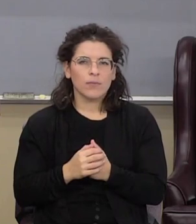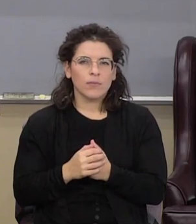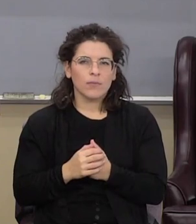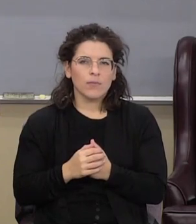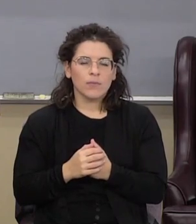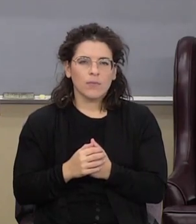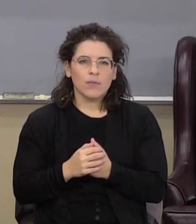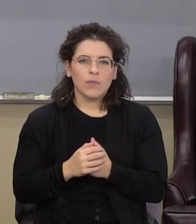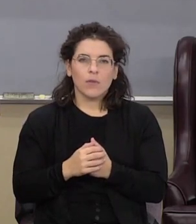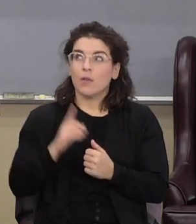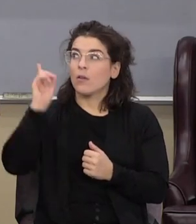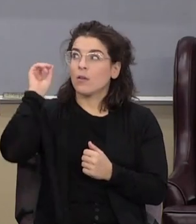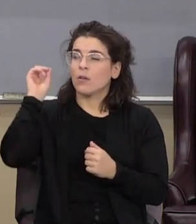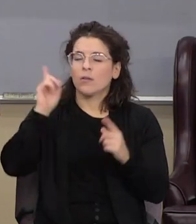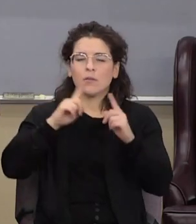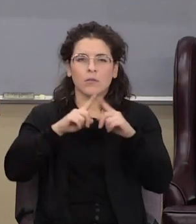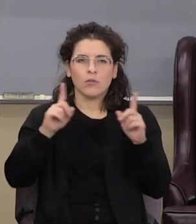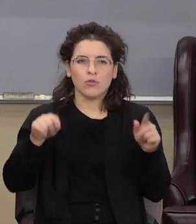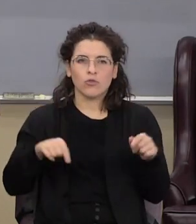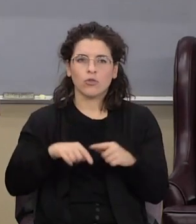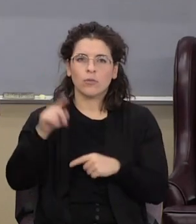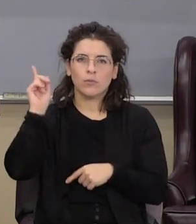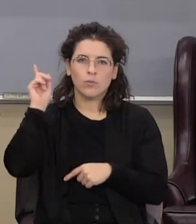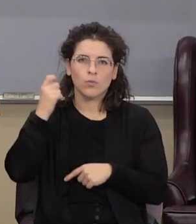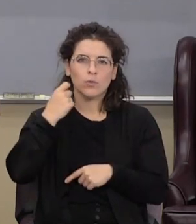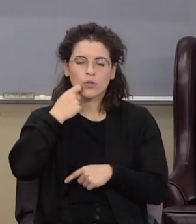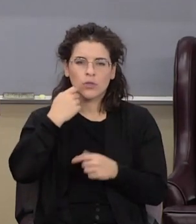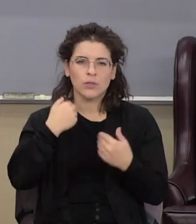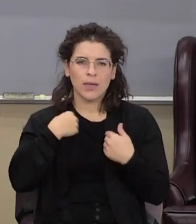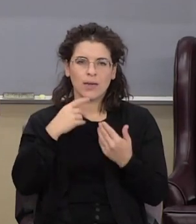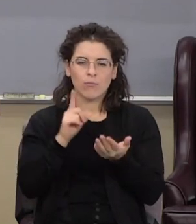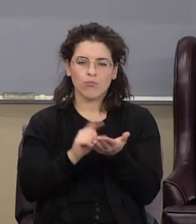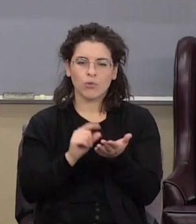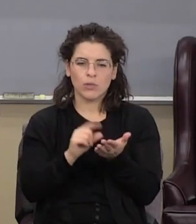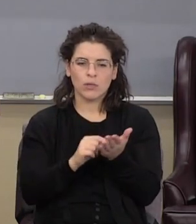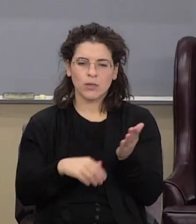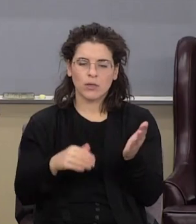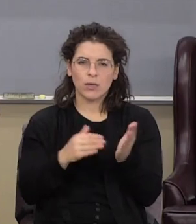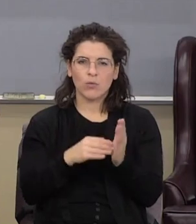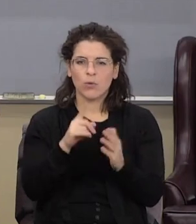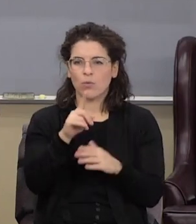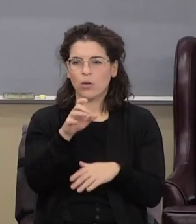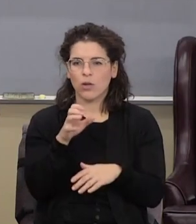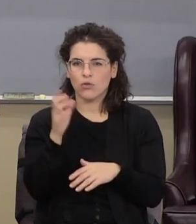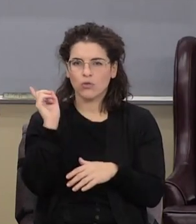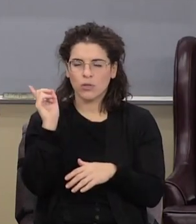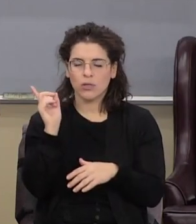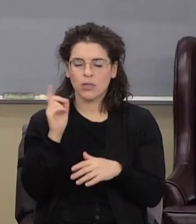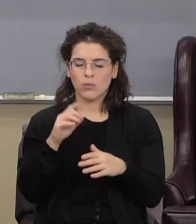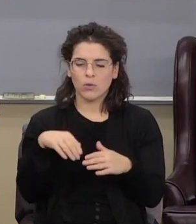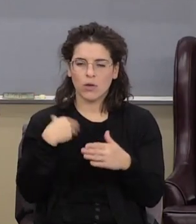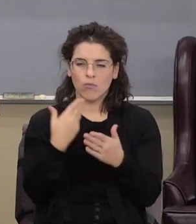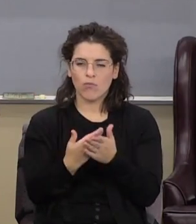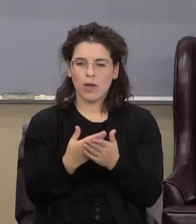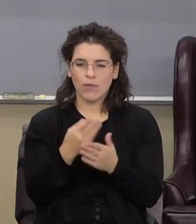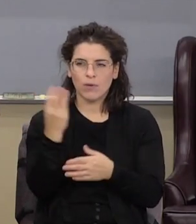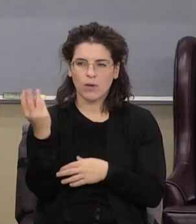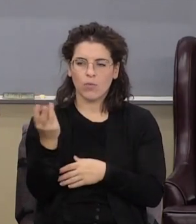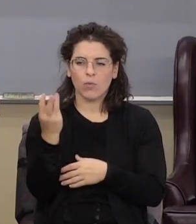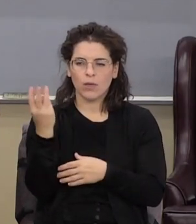The wall chart that's up here, we just had it reprinted. We had a hundred of them. They were delivered on Wednesday.